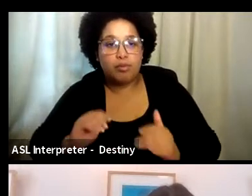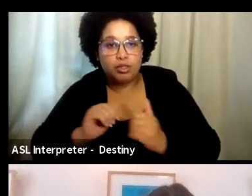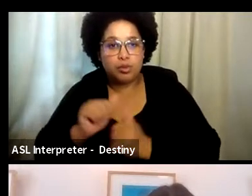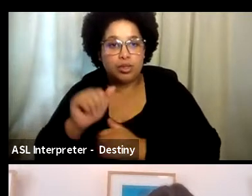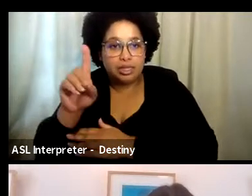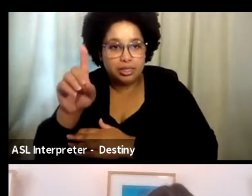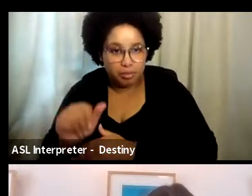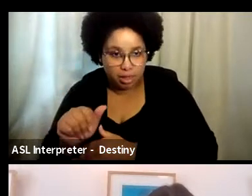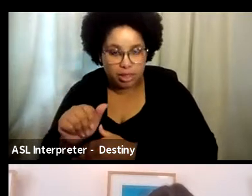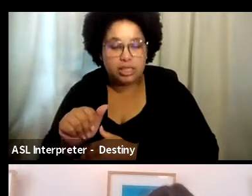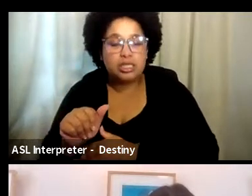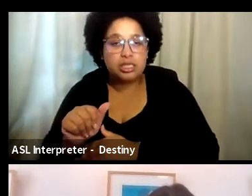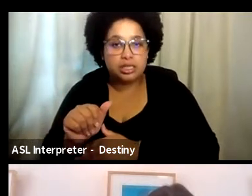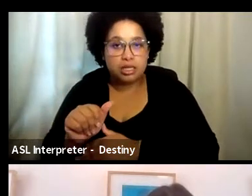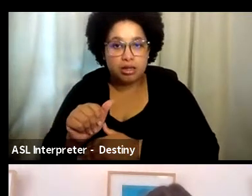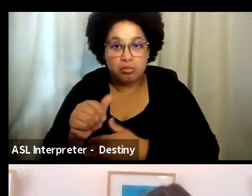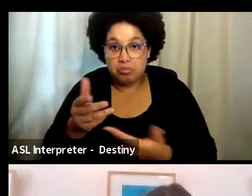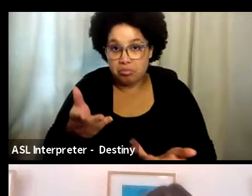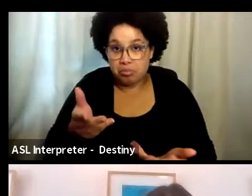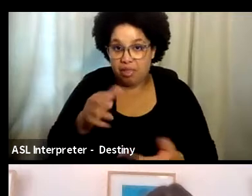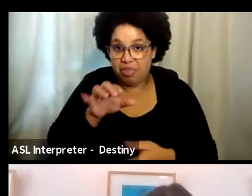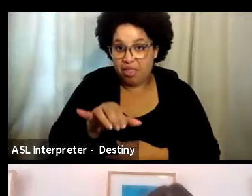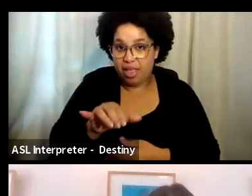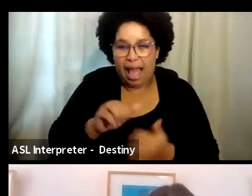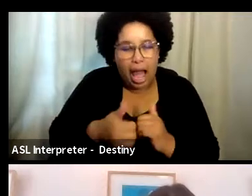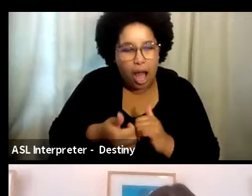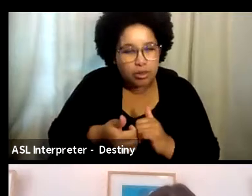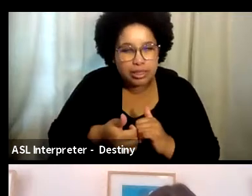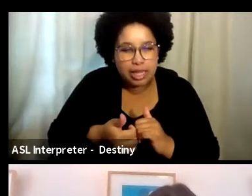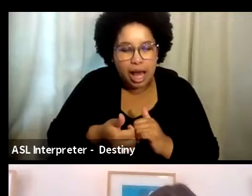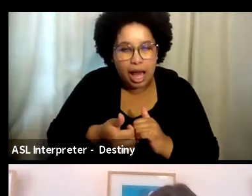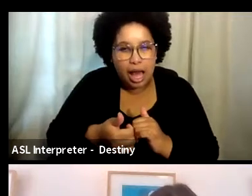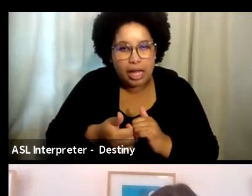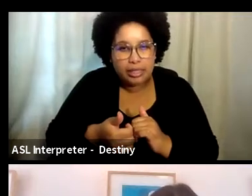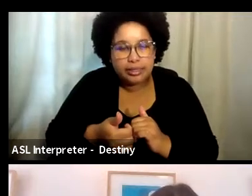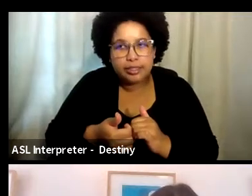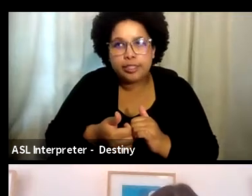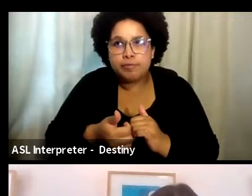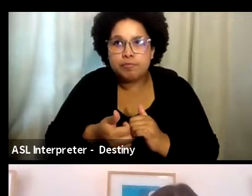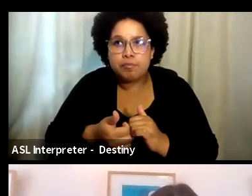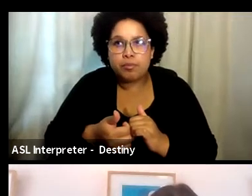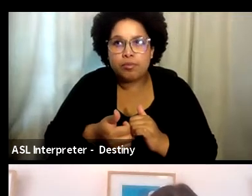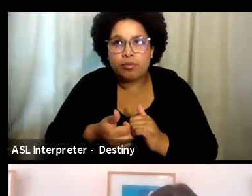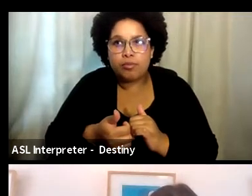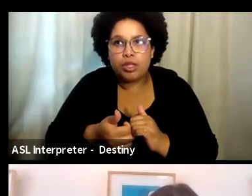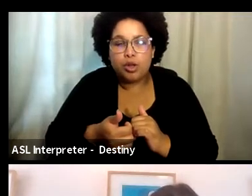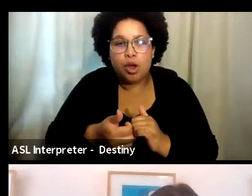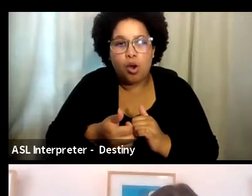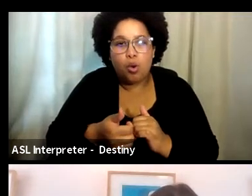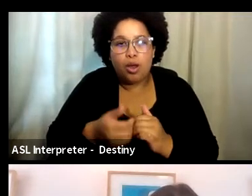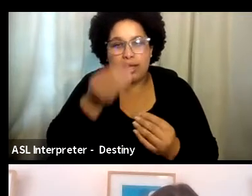and has that, uh, how has that informed the work and what was the experience like?